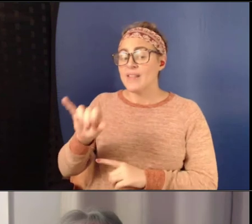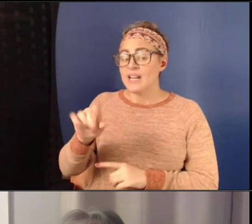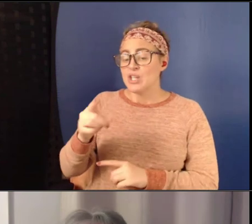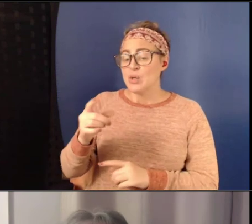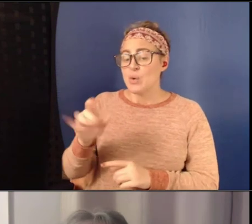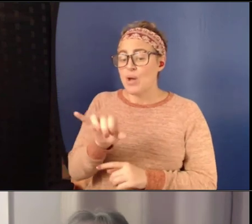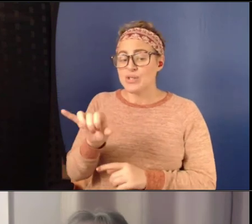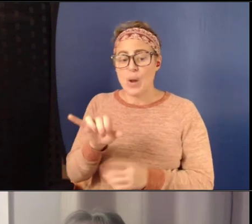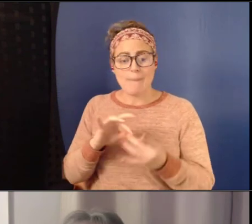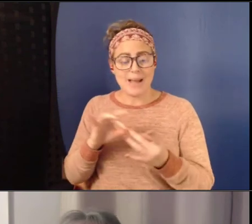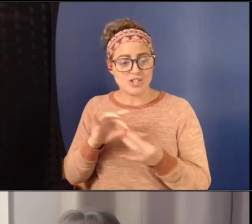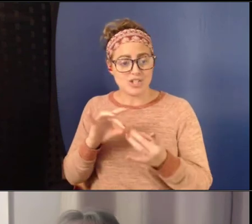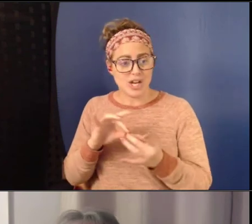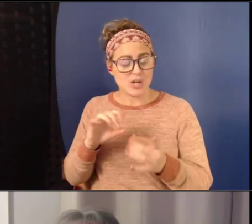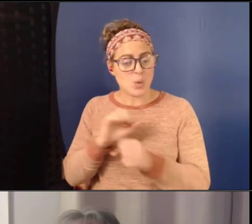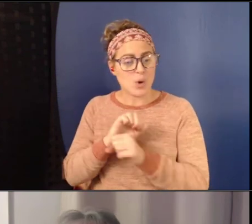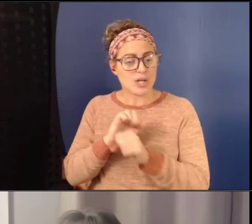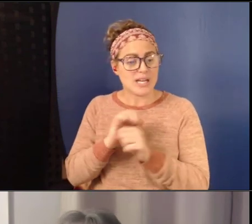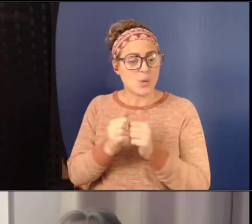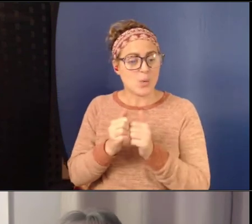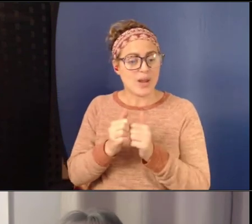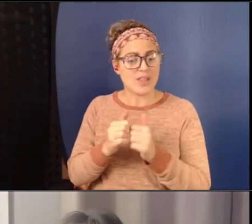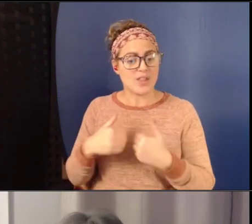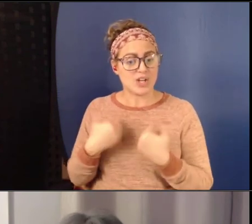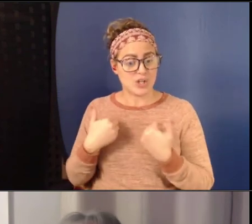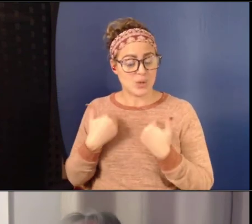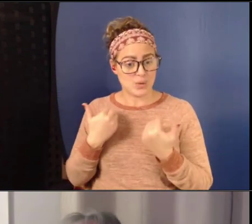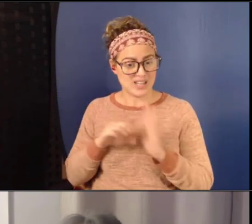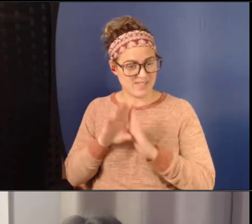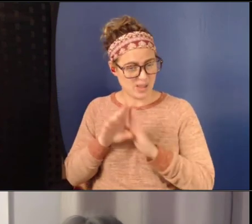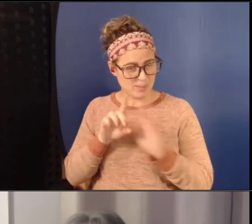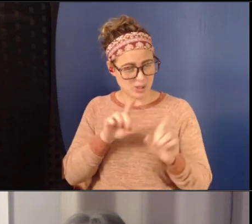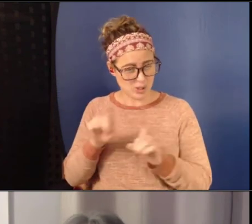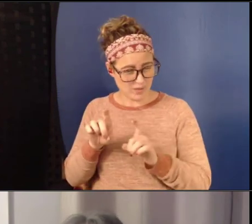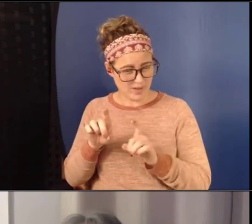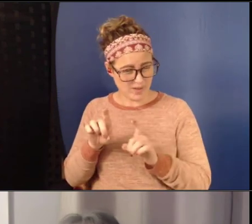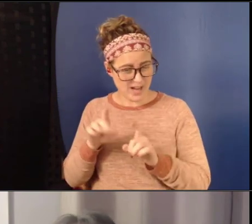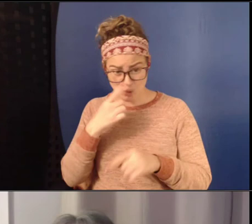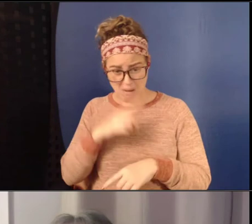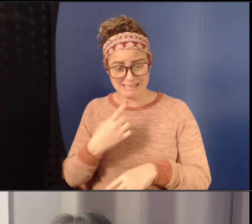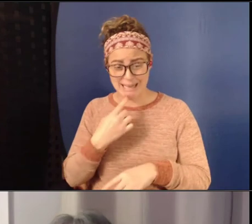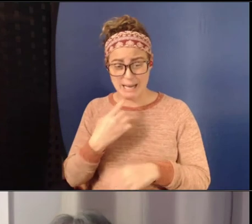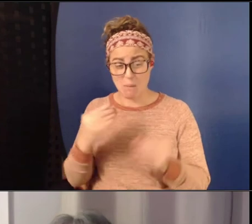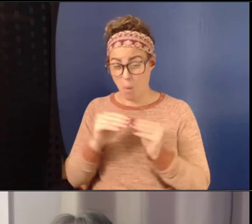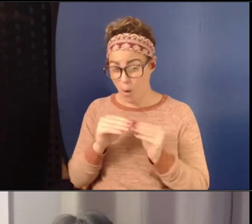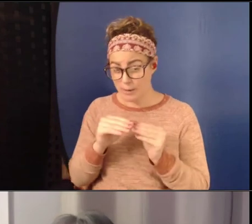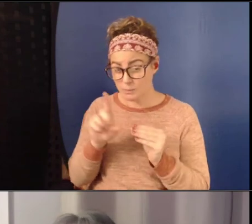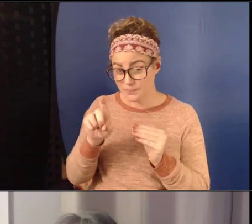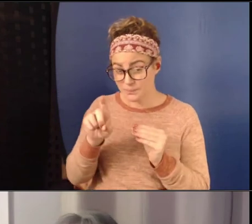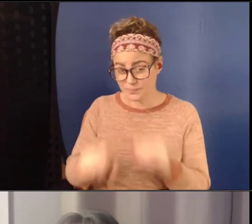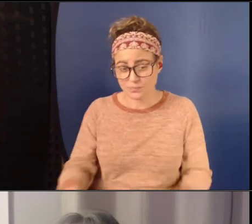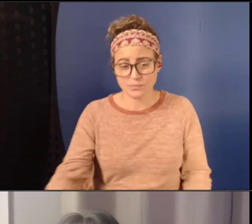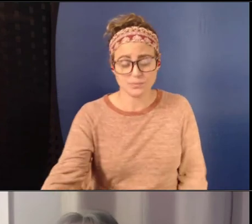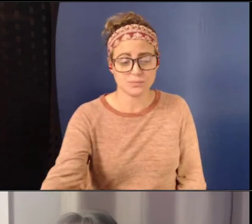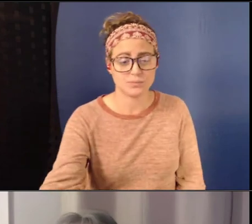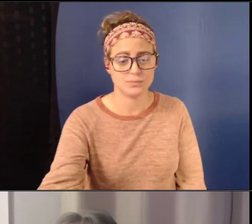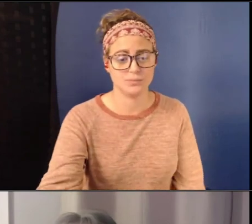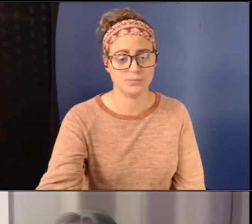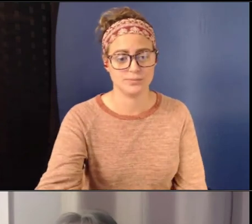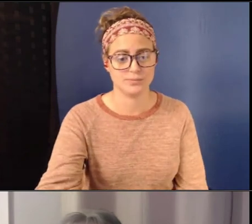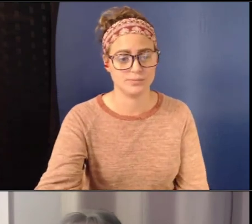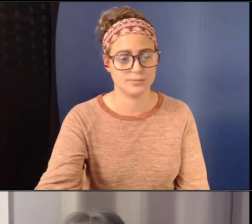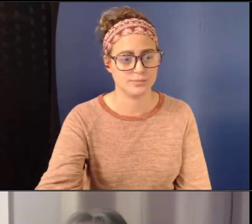mentioned working with the youth to develop a survey. Can you say more about that, about the need to work with youth as partners?